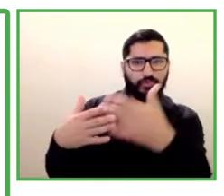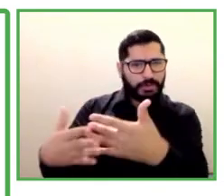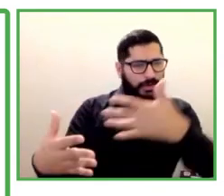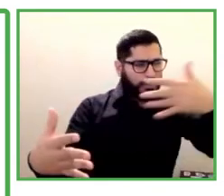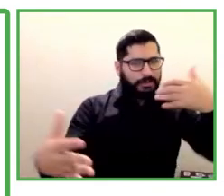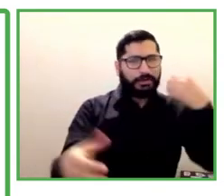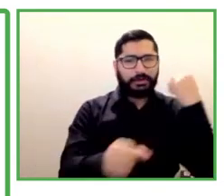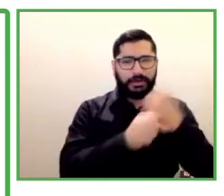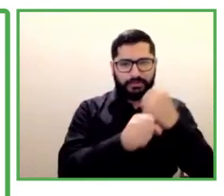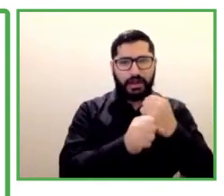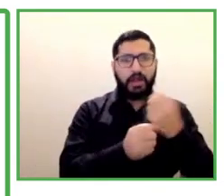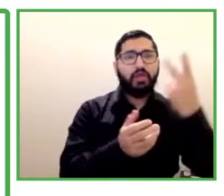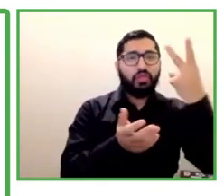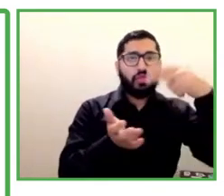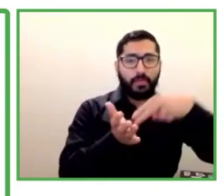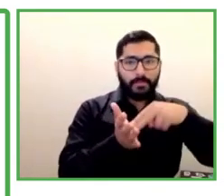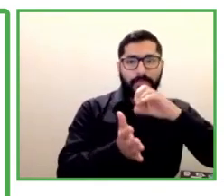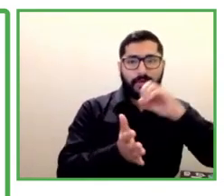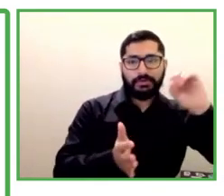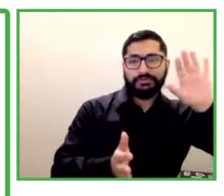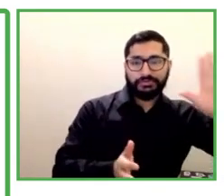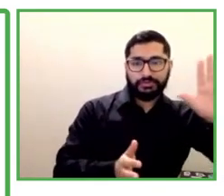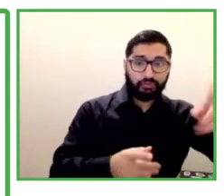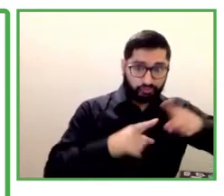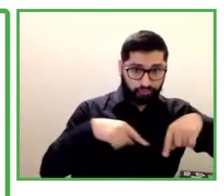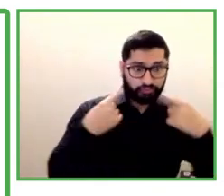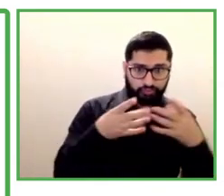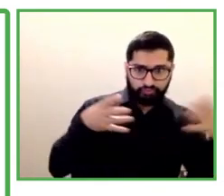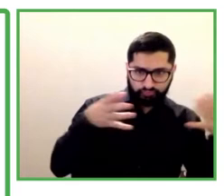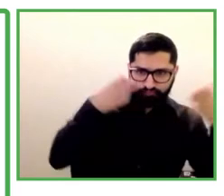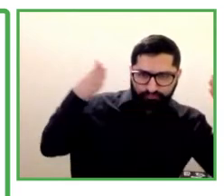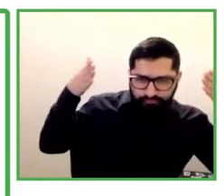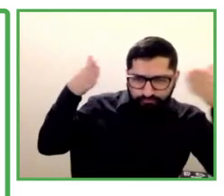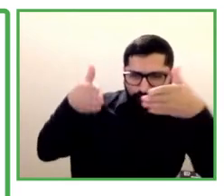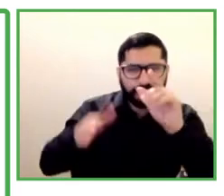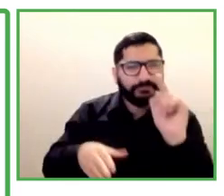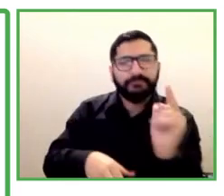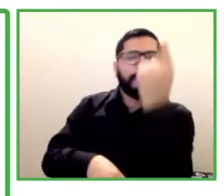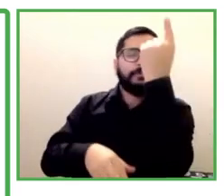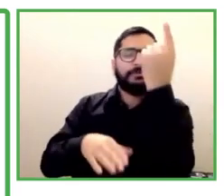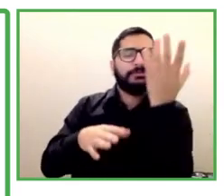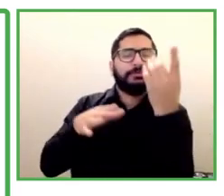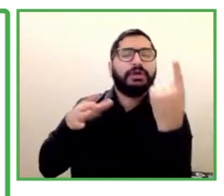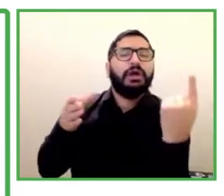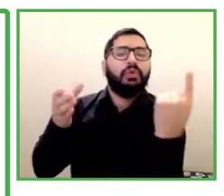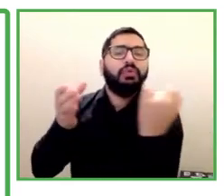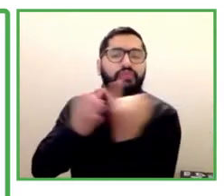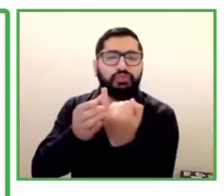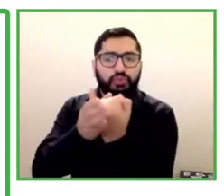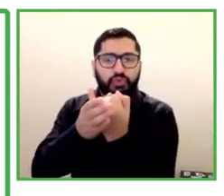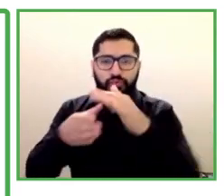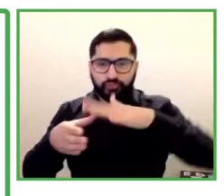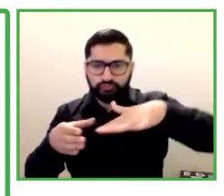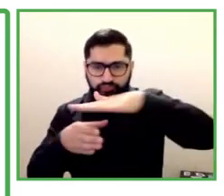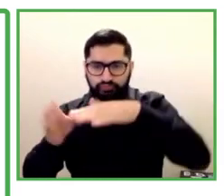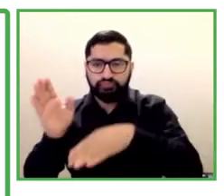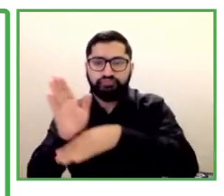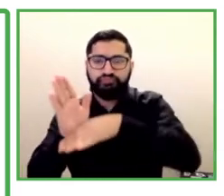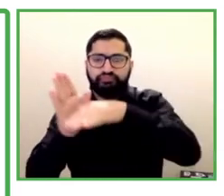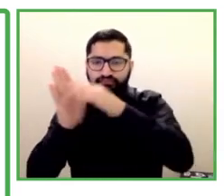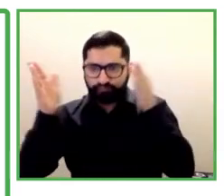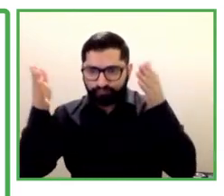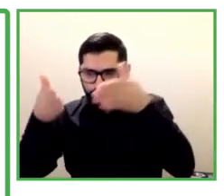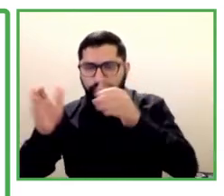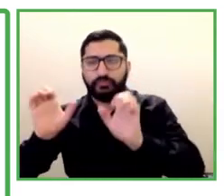three levels, education, social and employment. Whilst all our programs have been internationally accredited